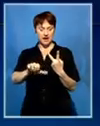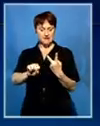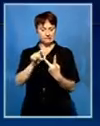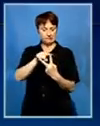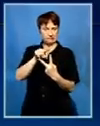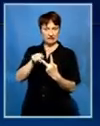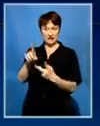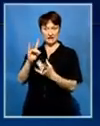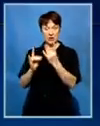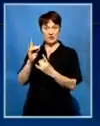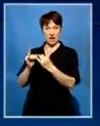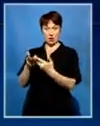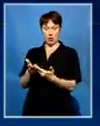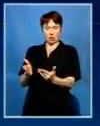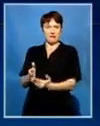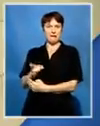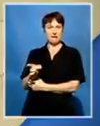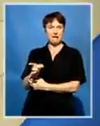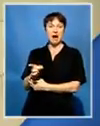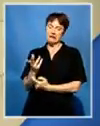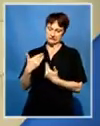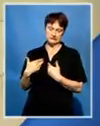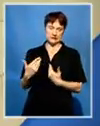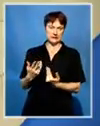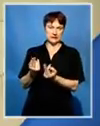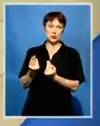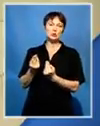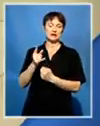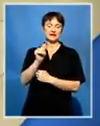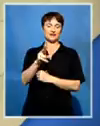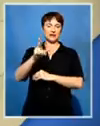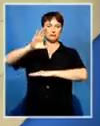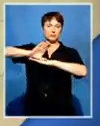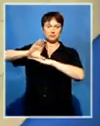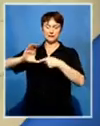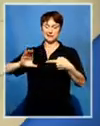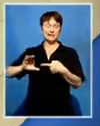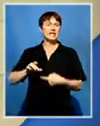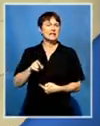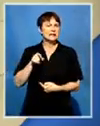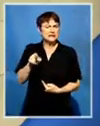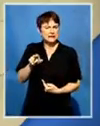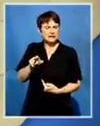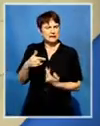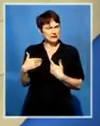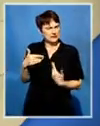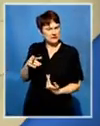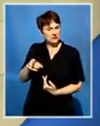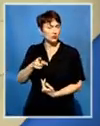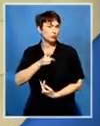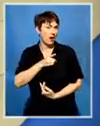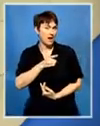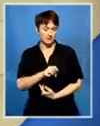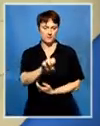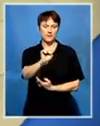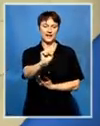To Carnivon, home to the world's largest radio telescope, the Square Kilometre Array, or SKA. The telescope